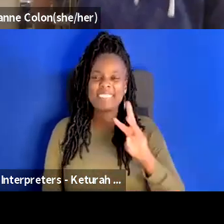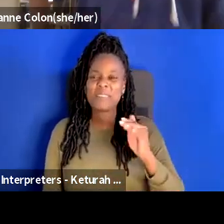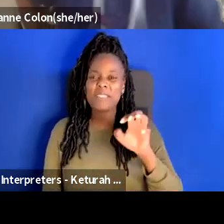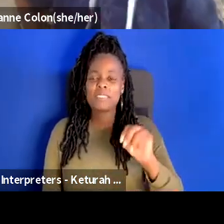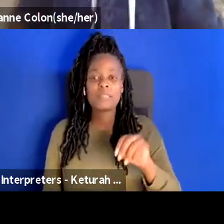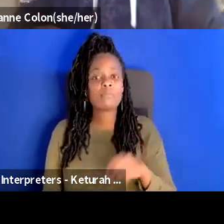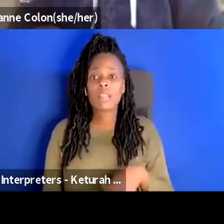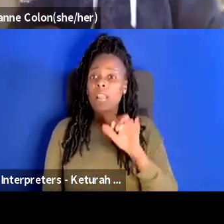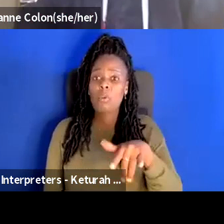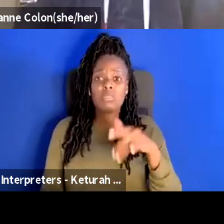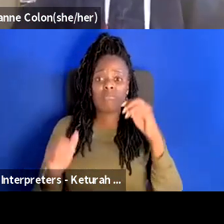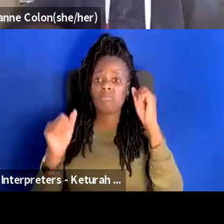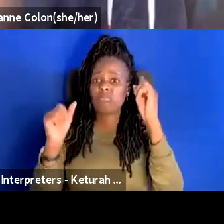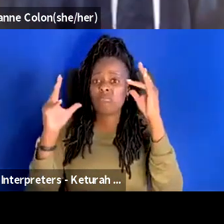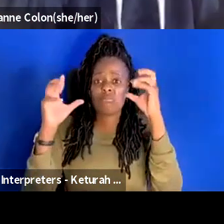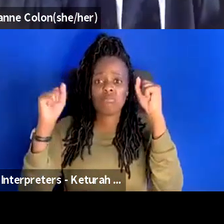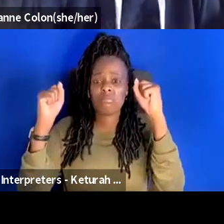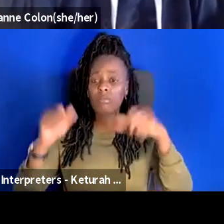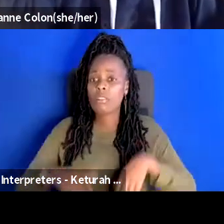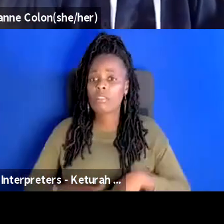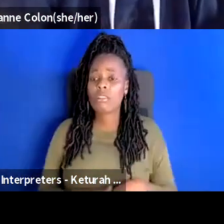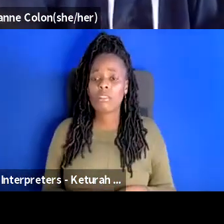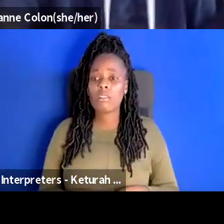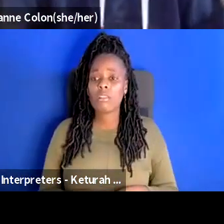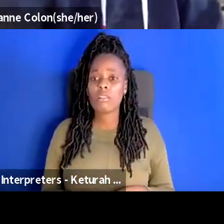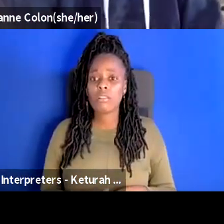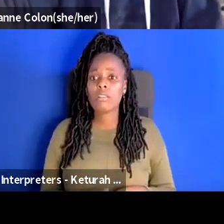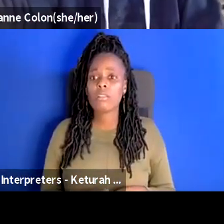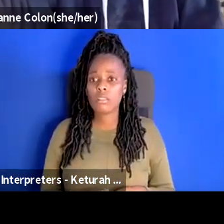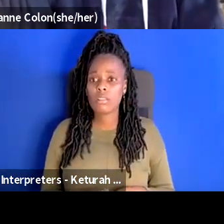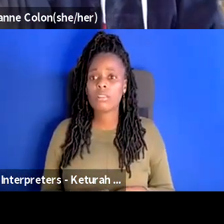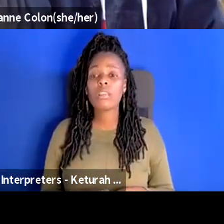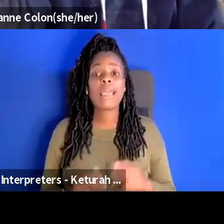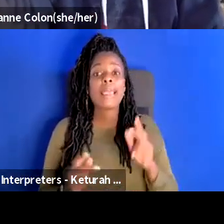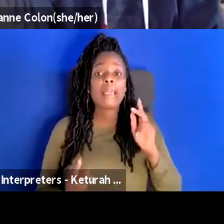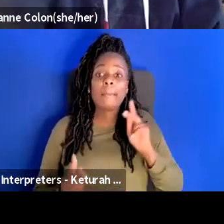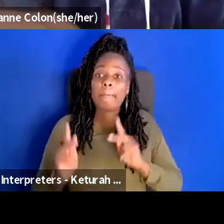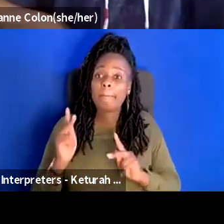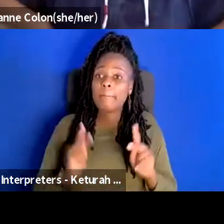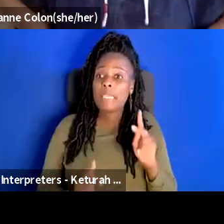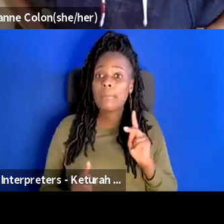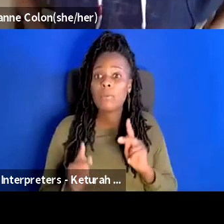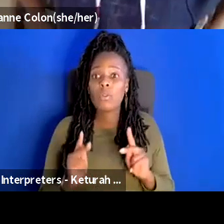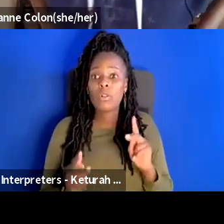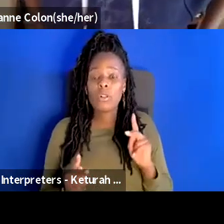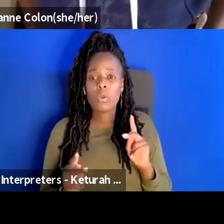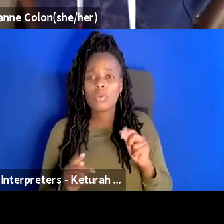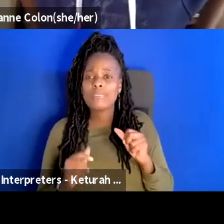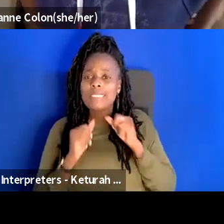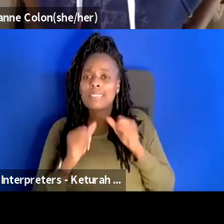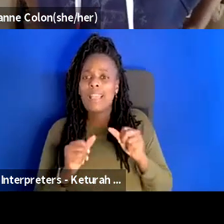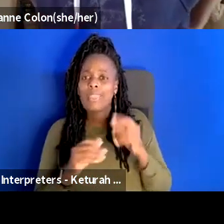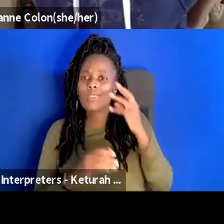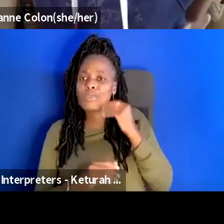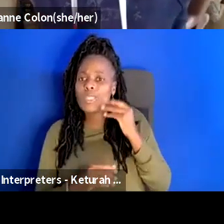that that was brilliant to me and you know people will deny their own experience if they create a theater that is single-minded